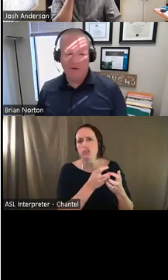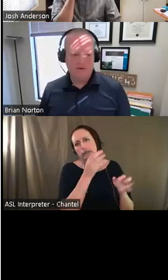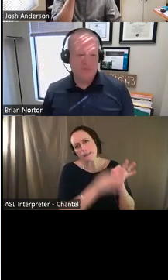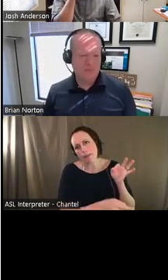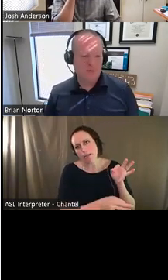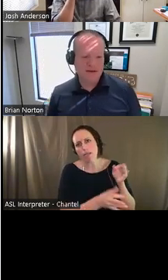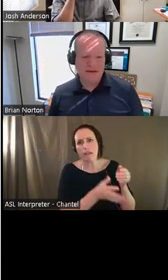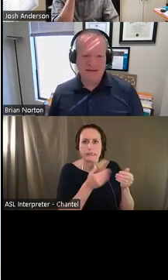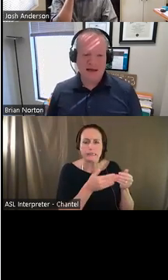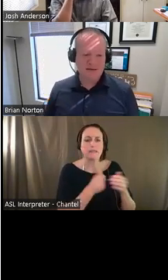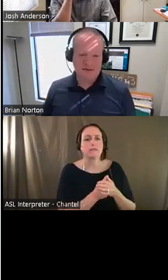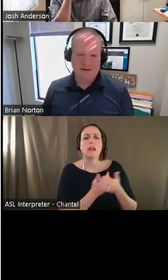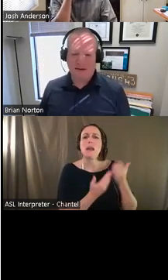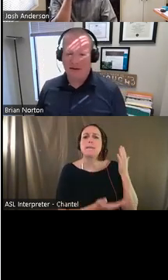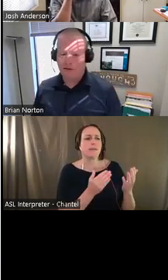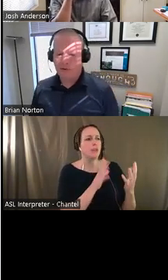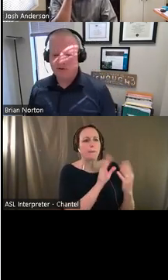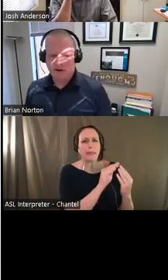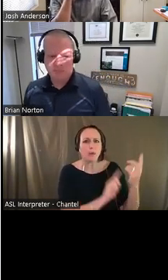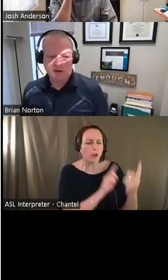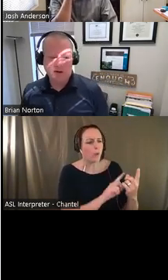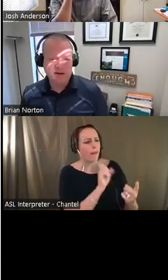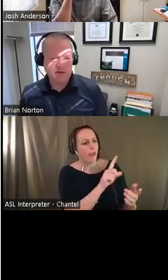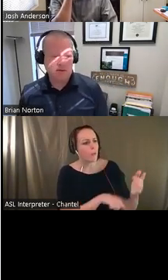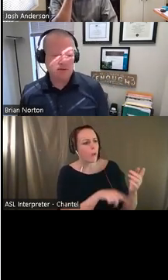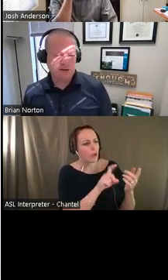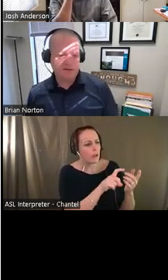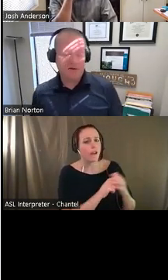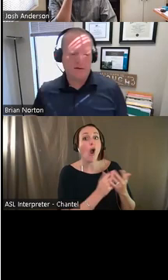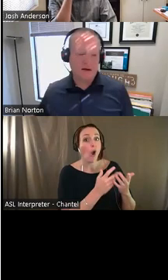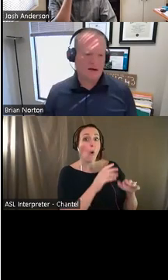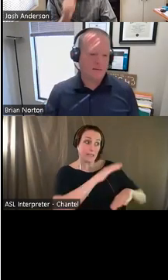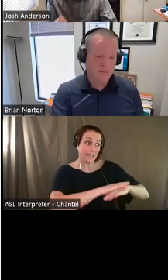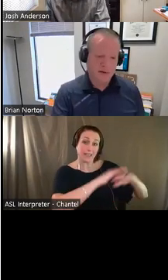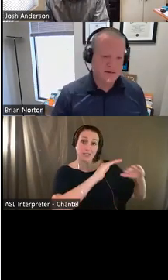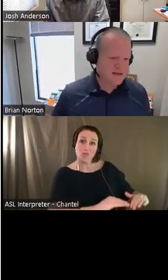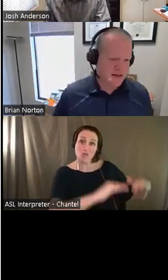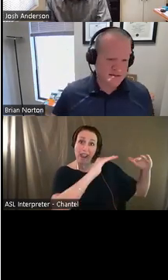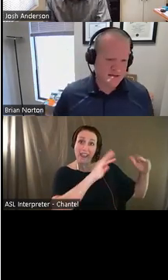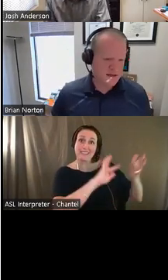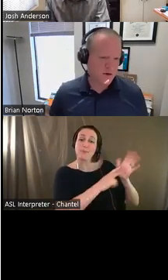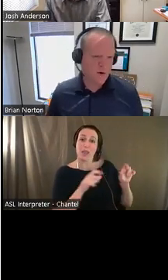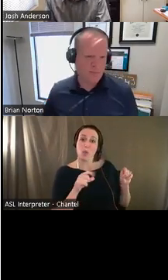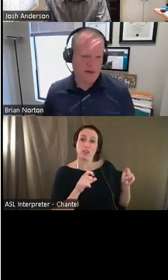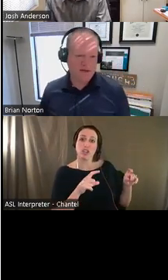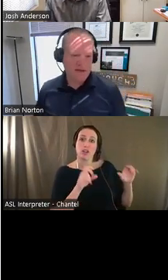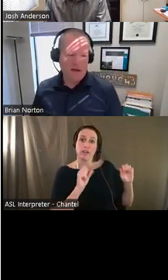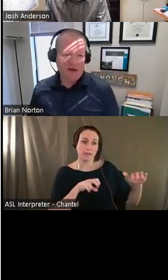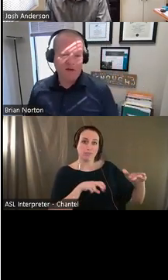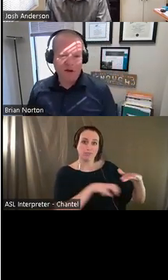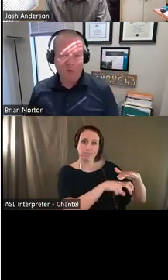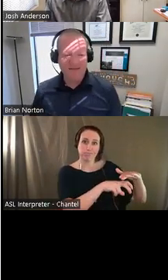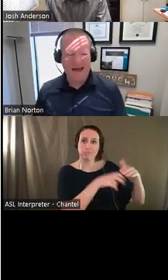meeting with folks, maybe raising a desk so that they can get their wheelchair up and underneath a particular, um, a desk that's, that's at their workplace,